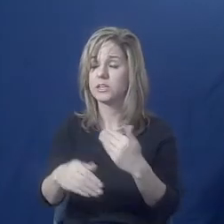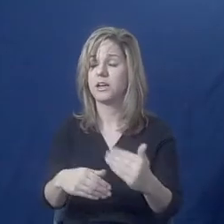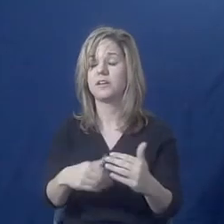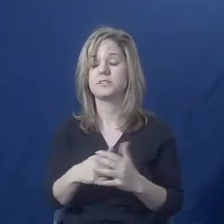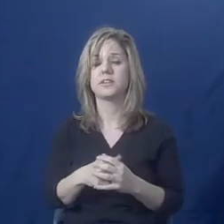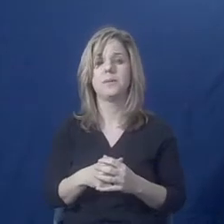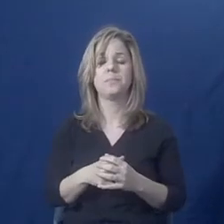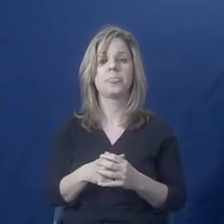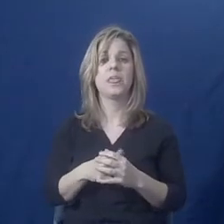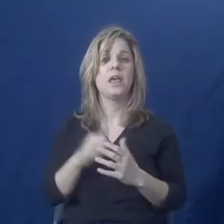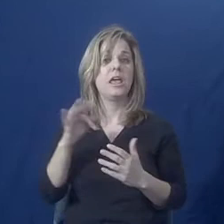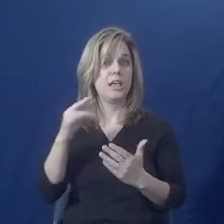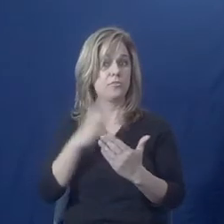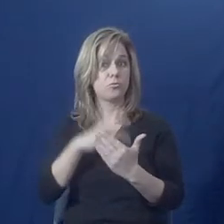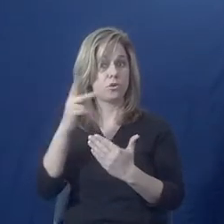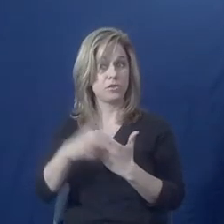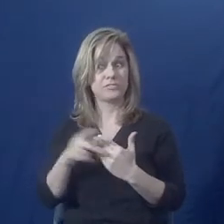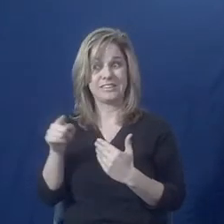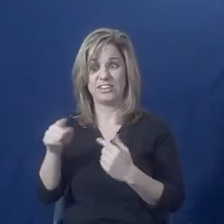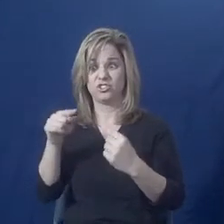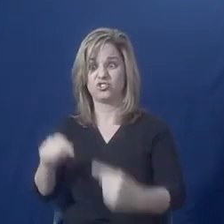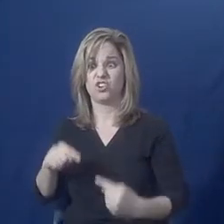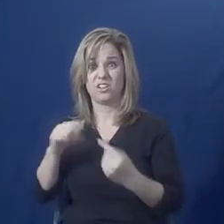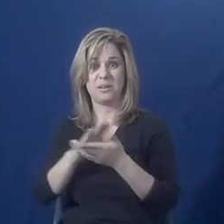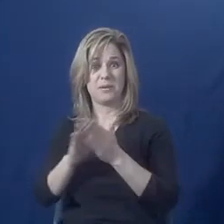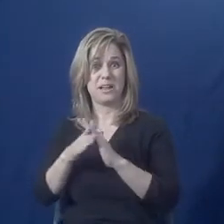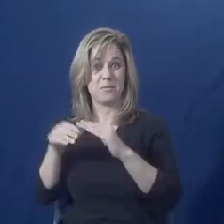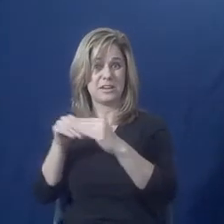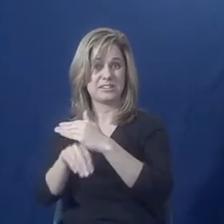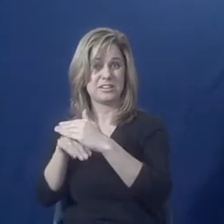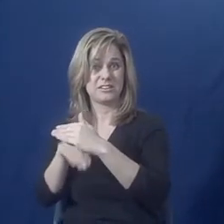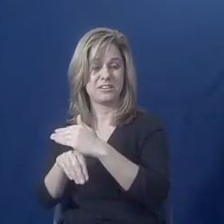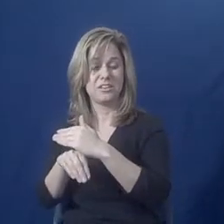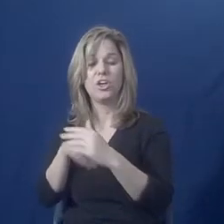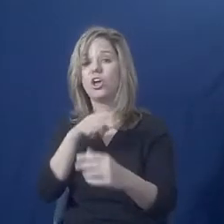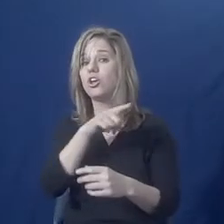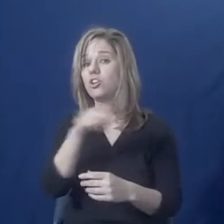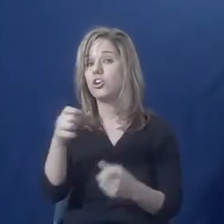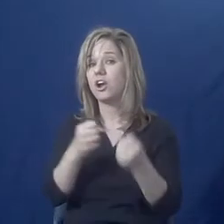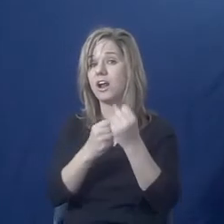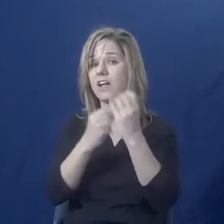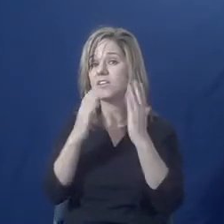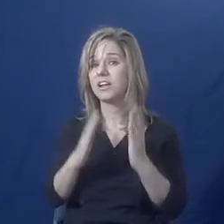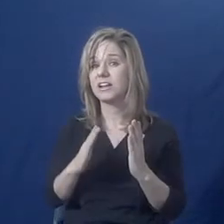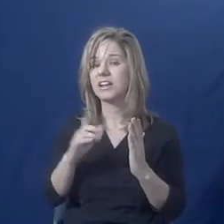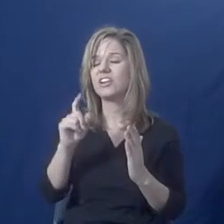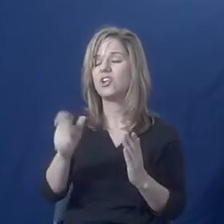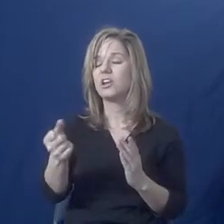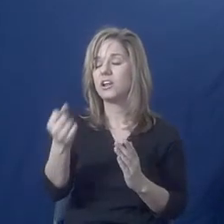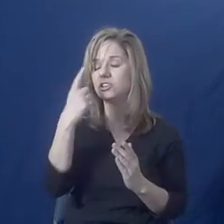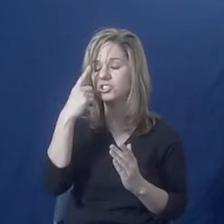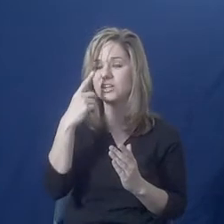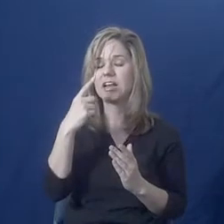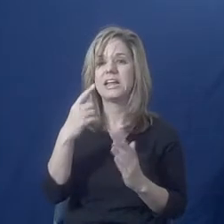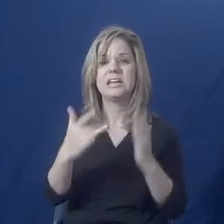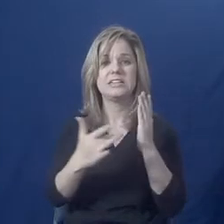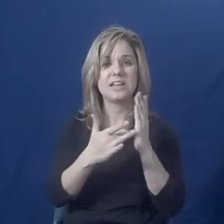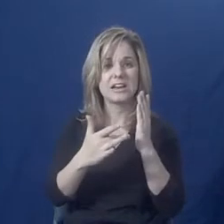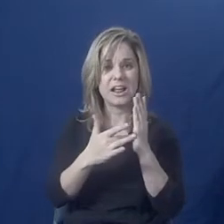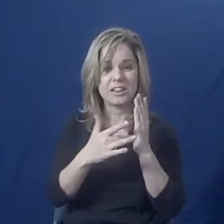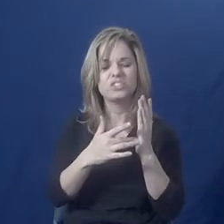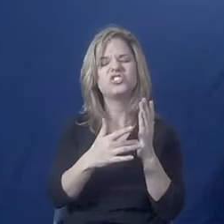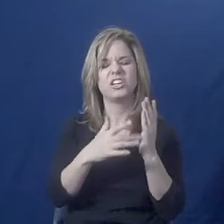with that. As advocates, understanding how technology and assistive technology specifically can increase our accessibility